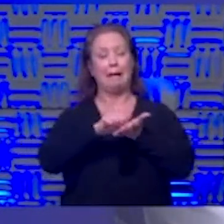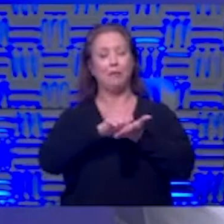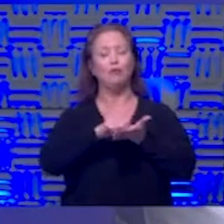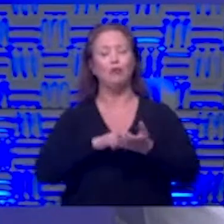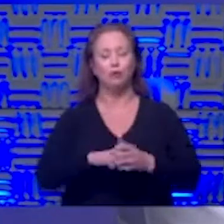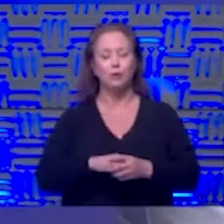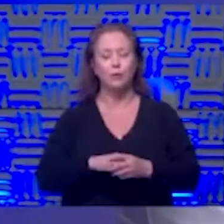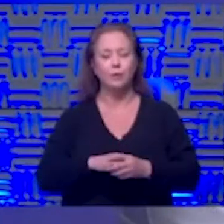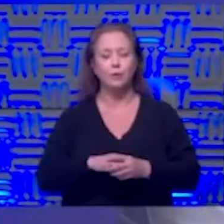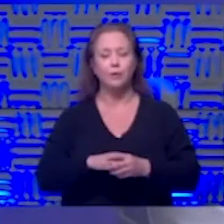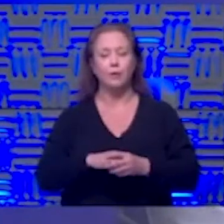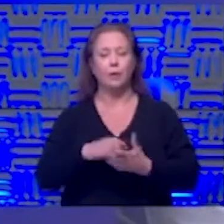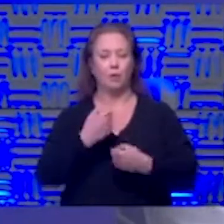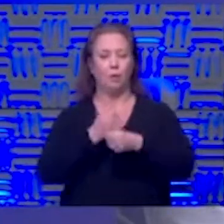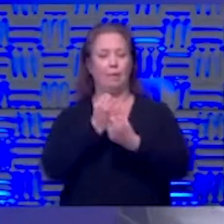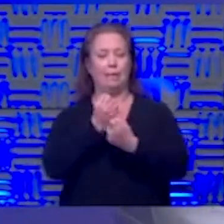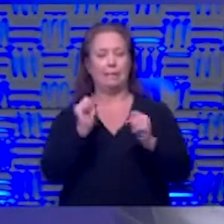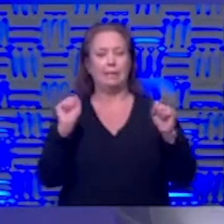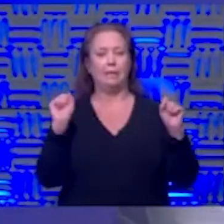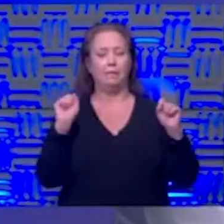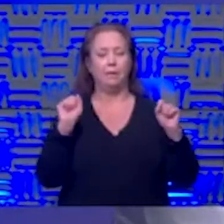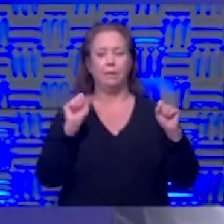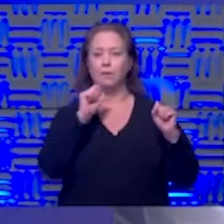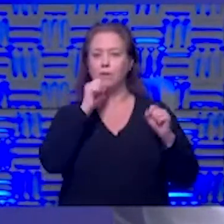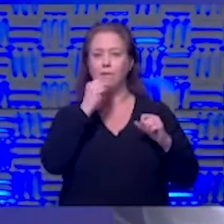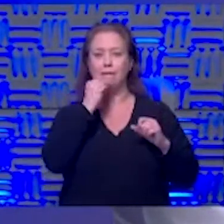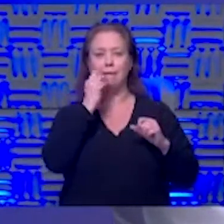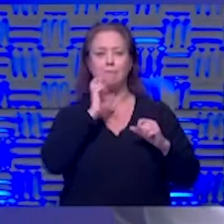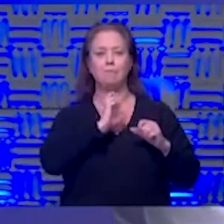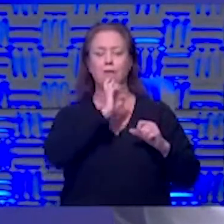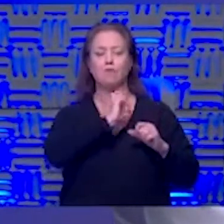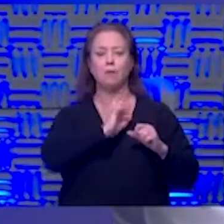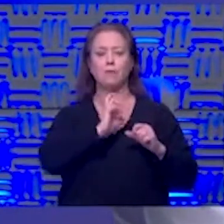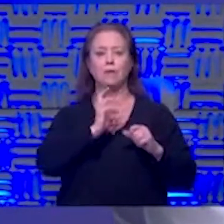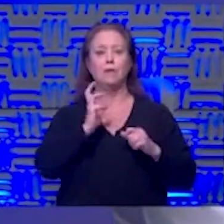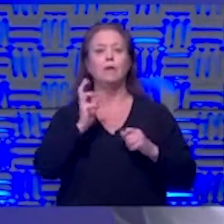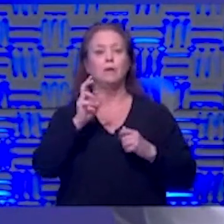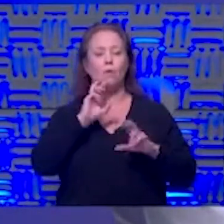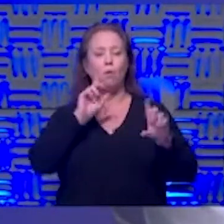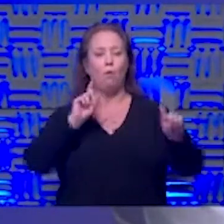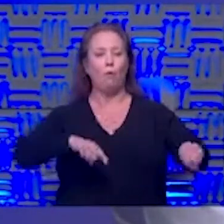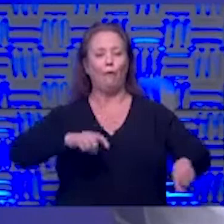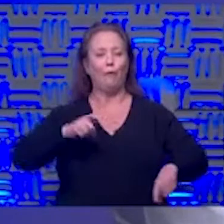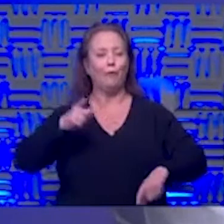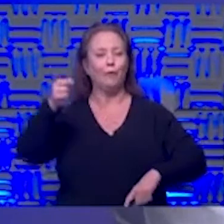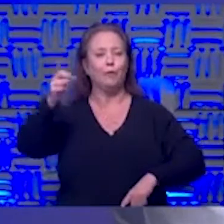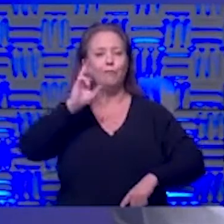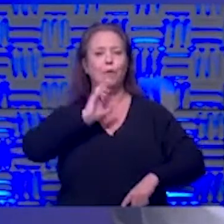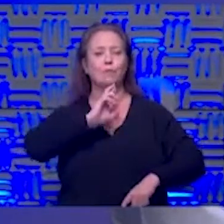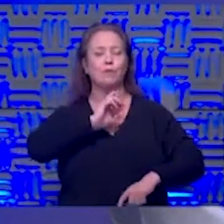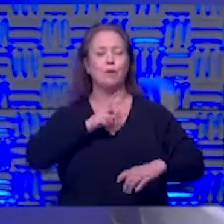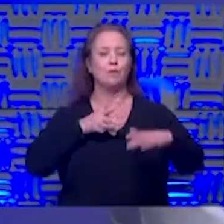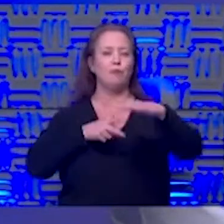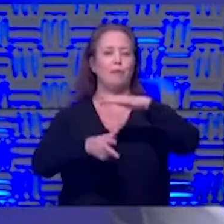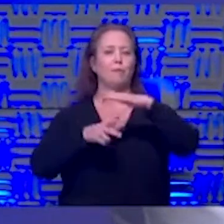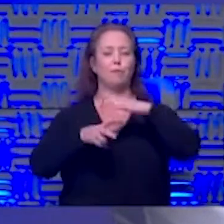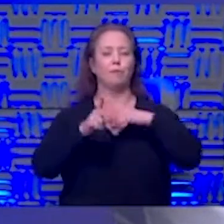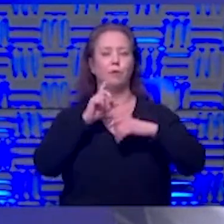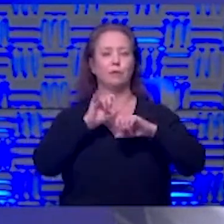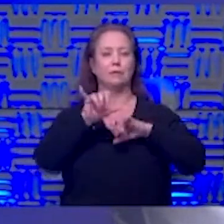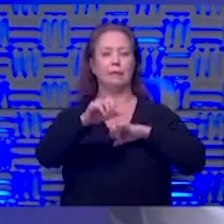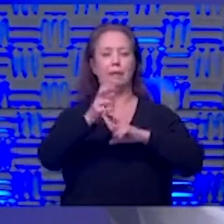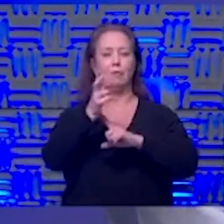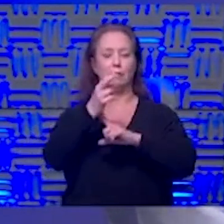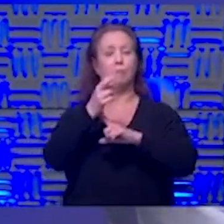and you can make it safe don't eat in restaurants you know just get takeout or drive through if you're staying at hotels or anything like that